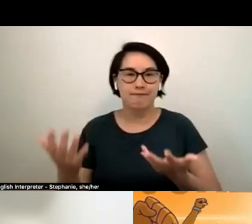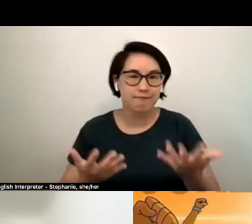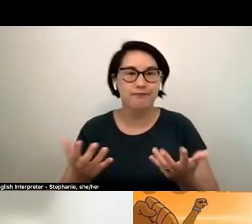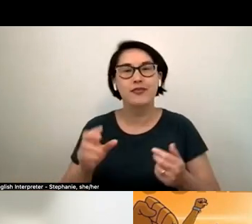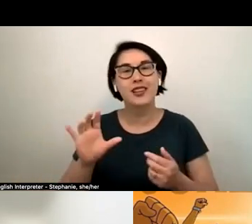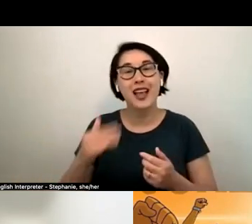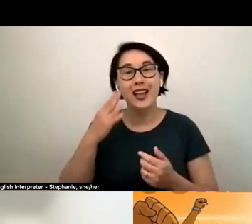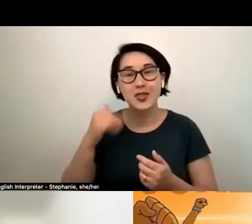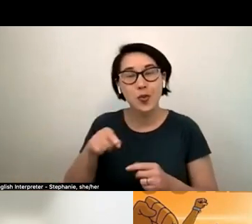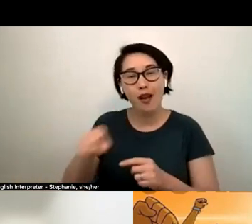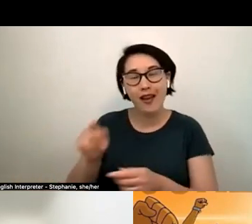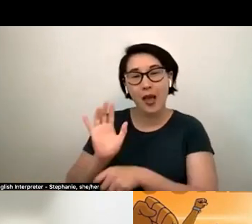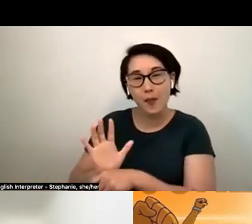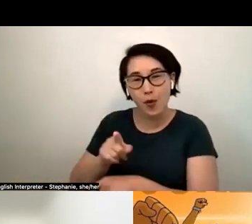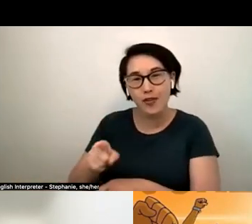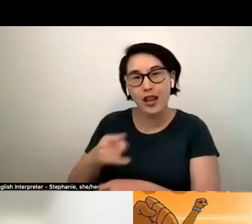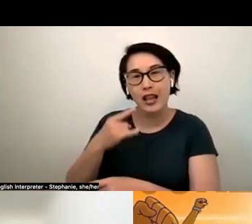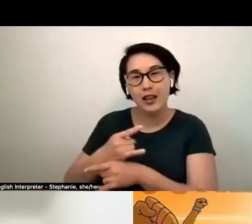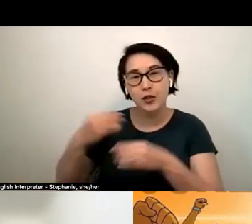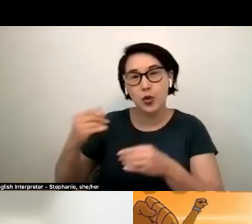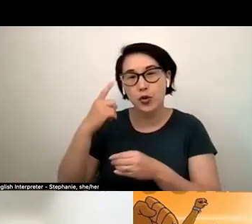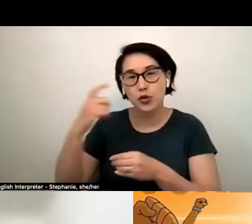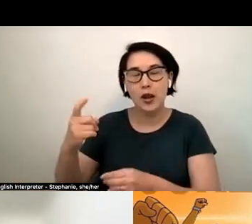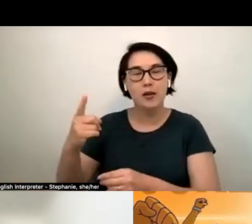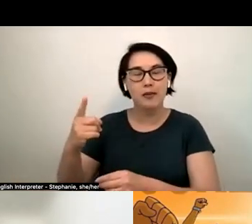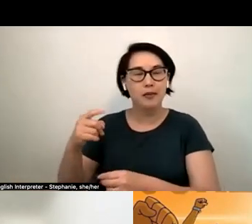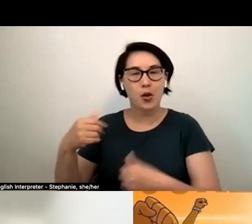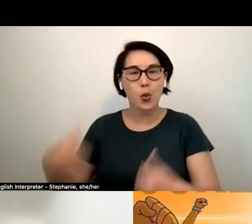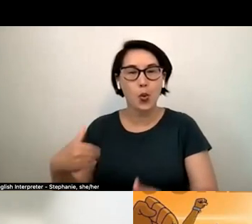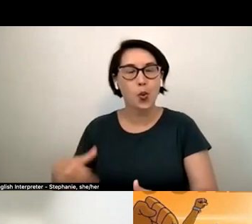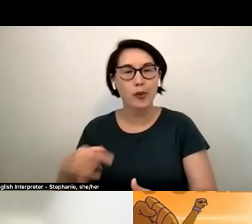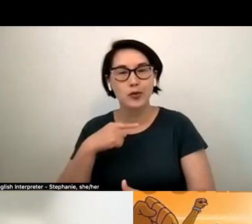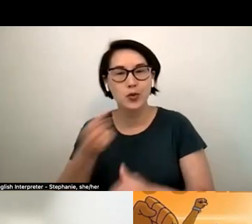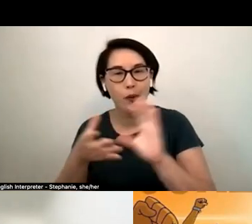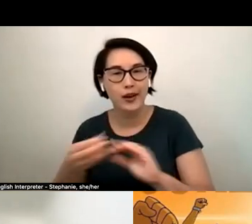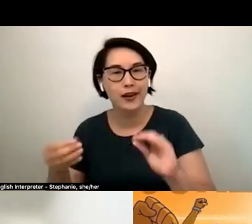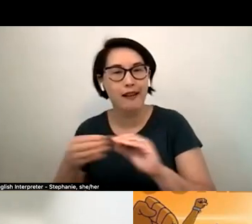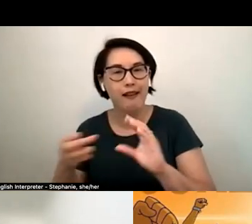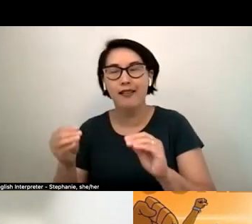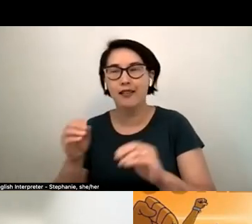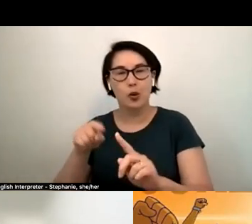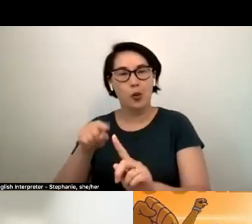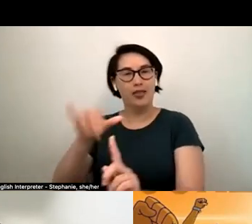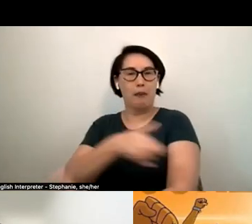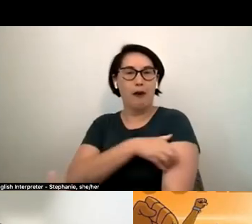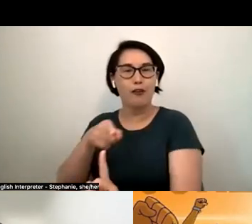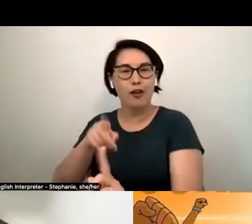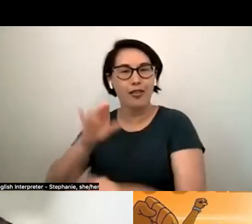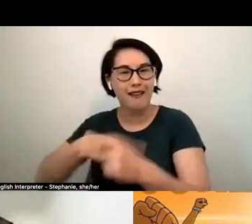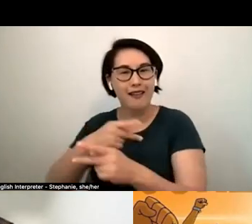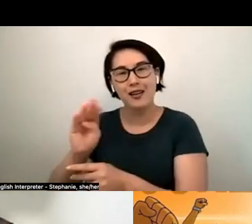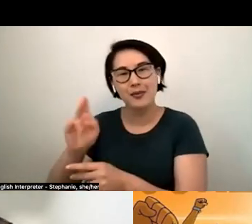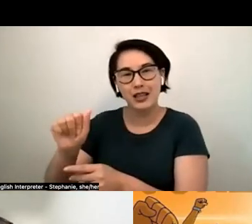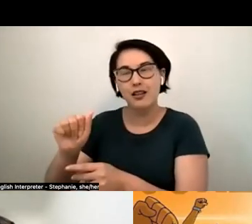store dreams and the power of like storytelling it's it's such a um these uh types of media they're very